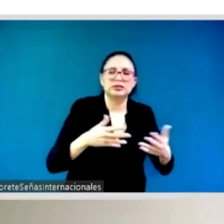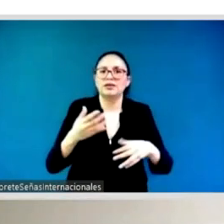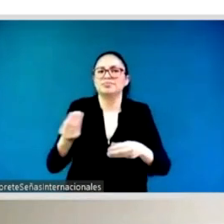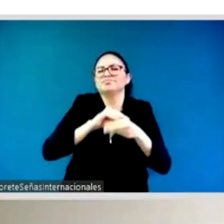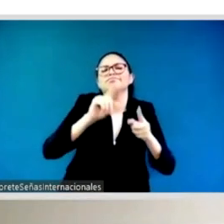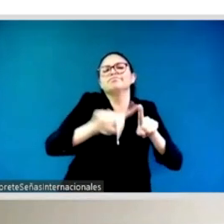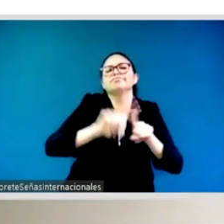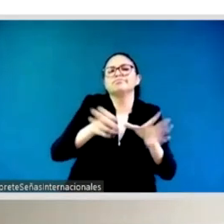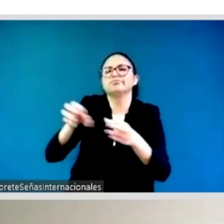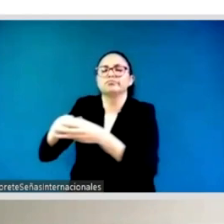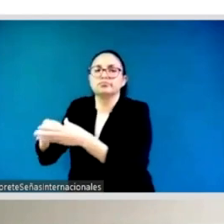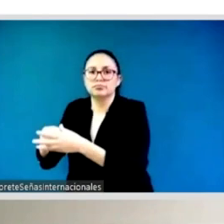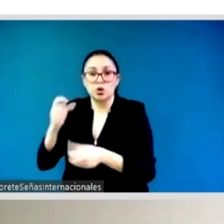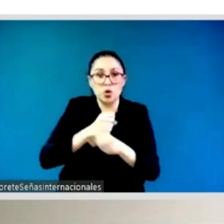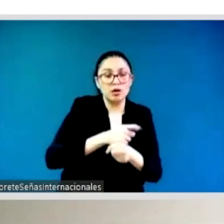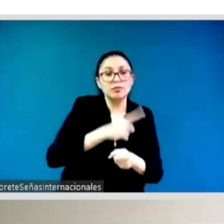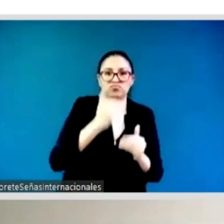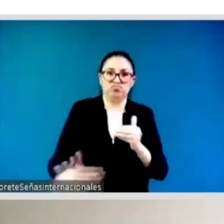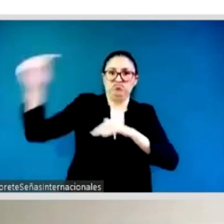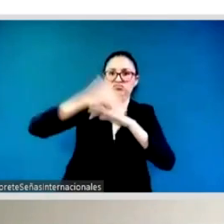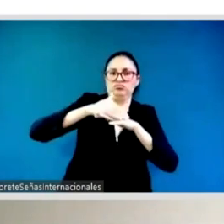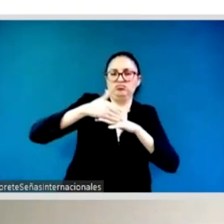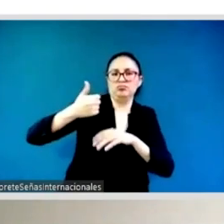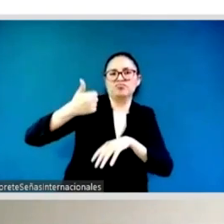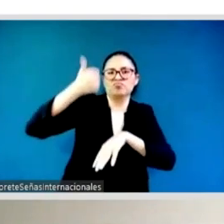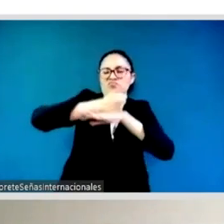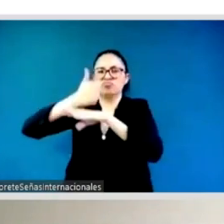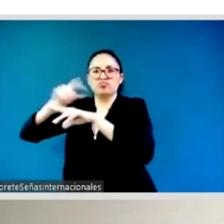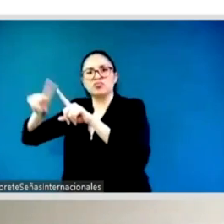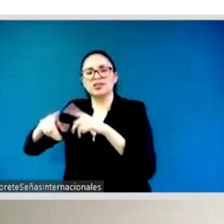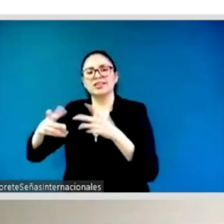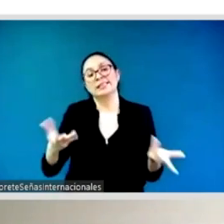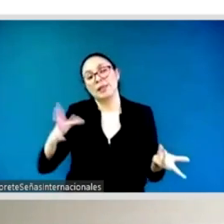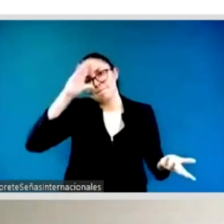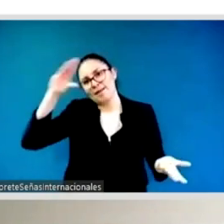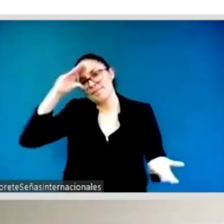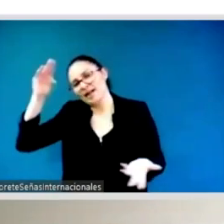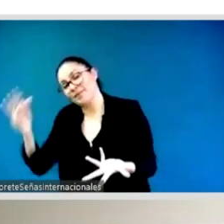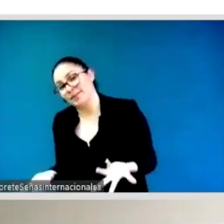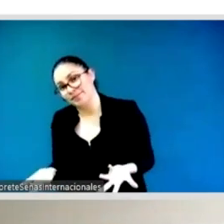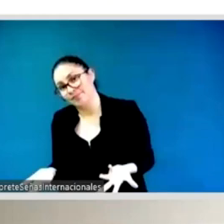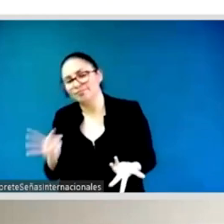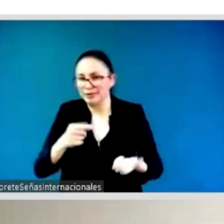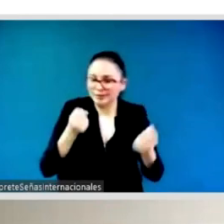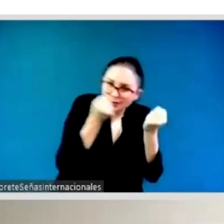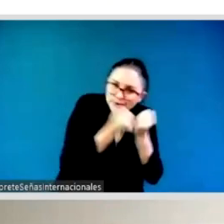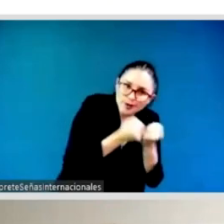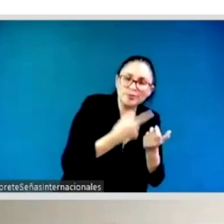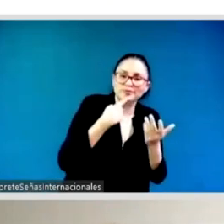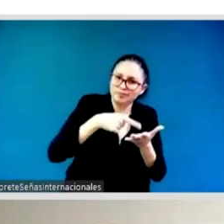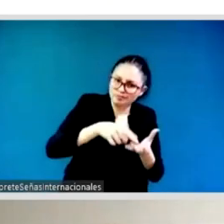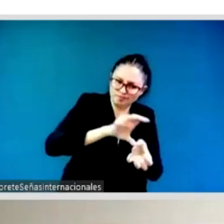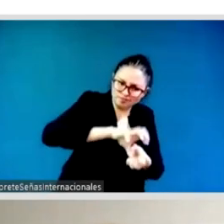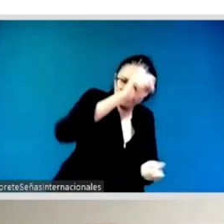that what we need to work a lot is for example in congress uh most of women all all the